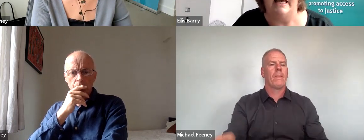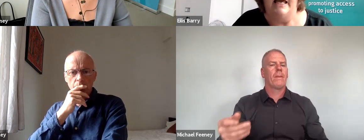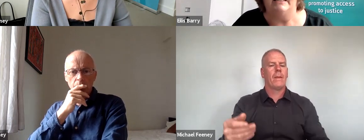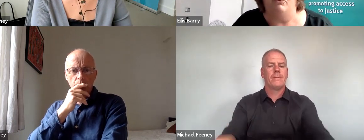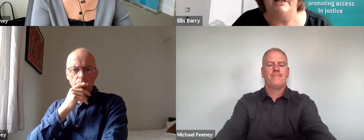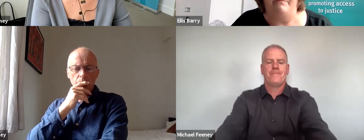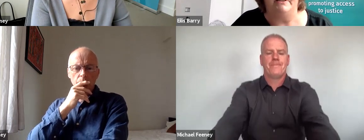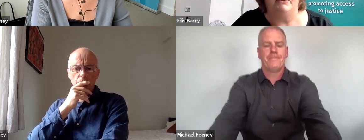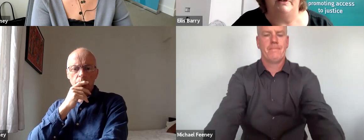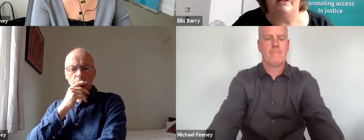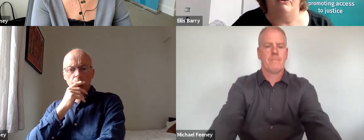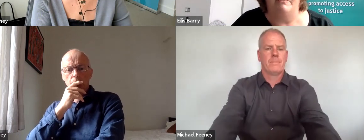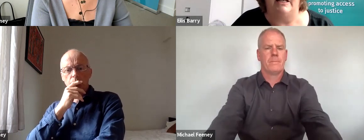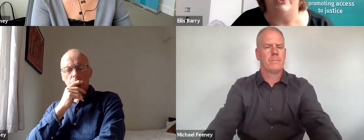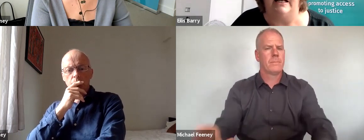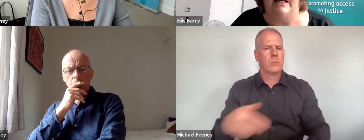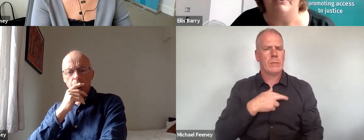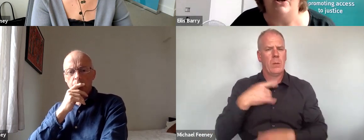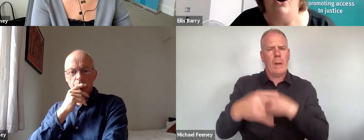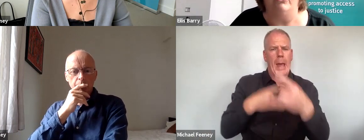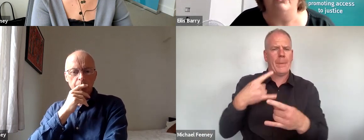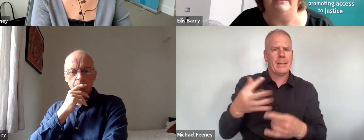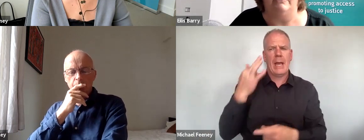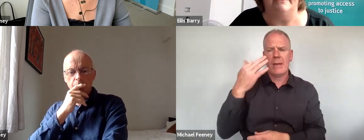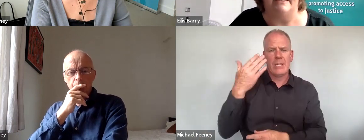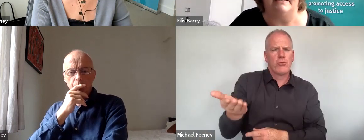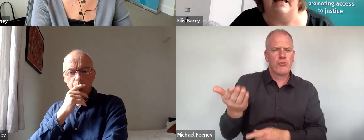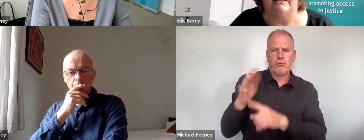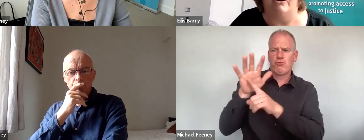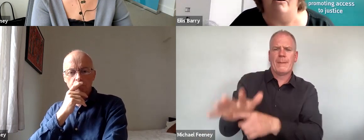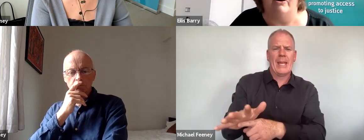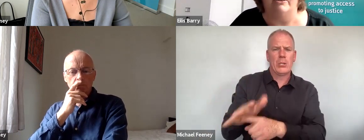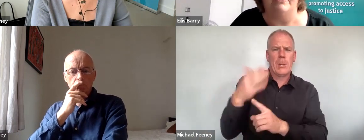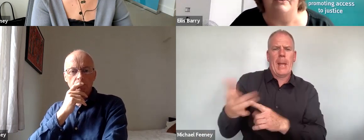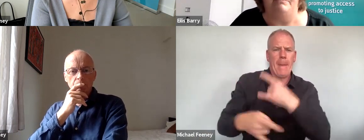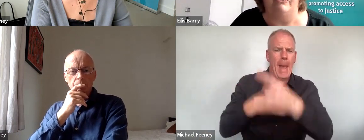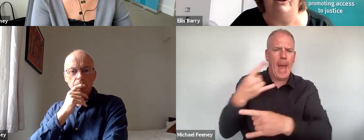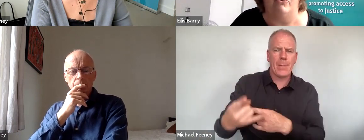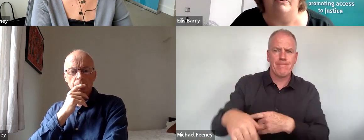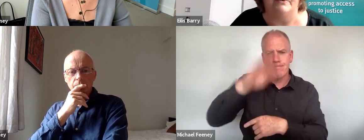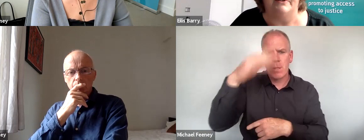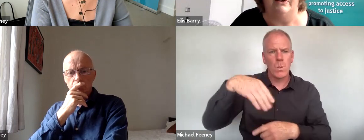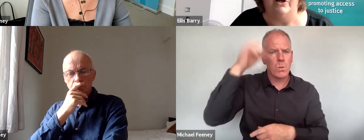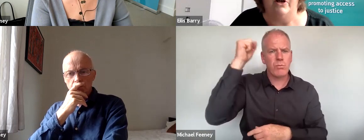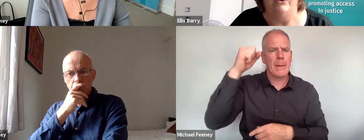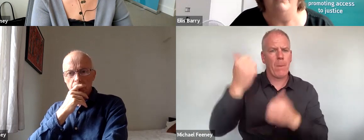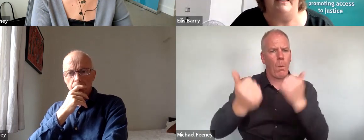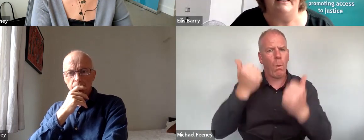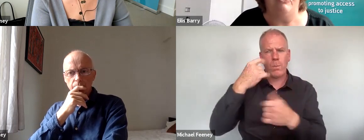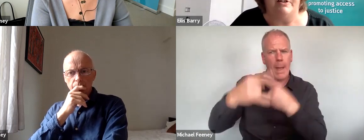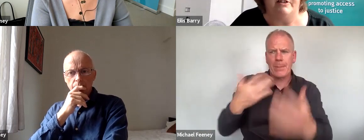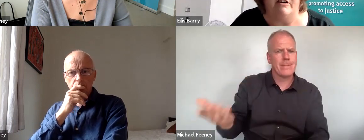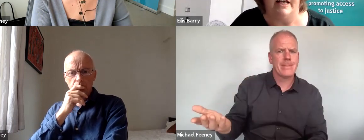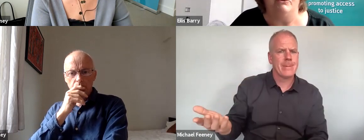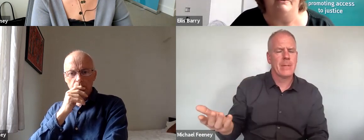claims is what happens when discrimination claims under the Equal Status Act are heard in the superior courts. You